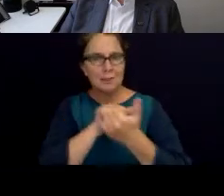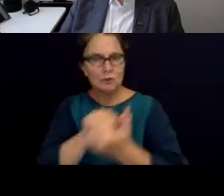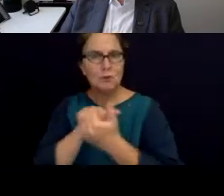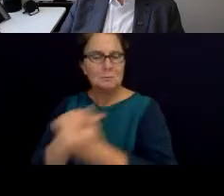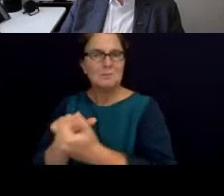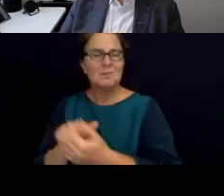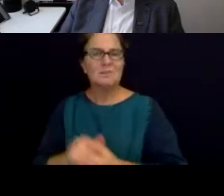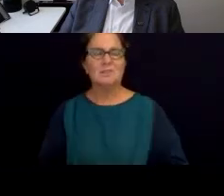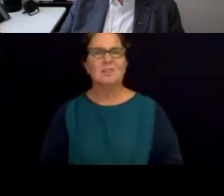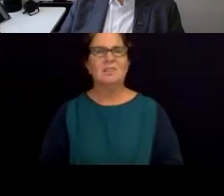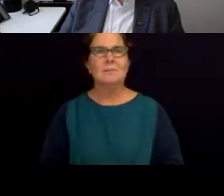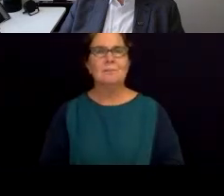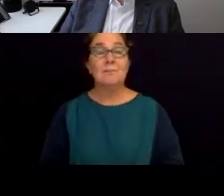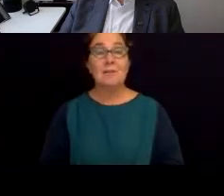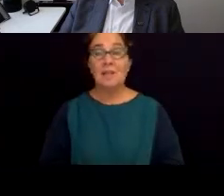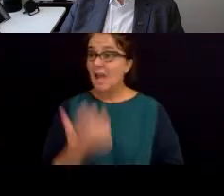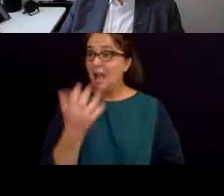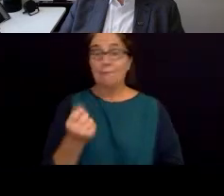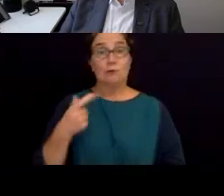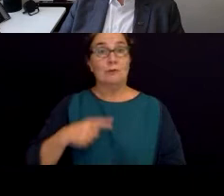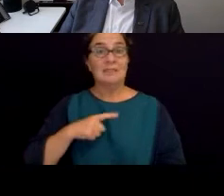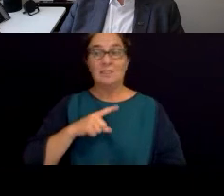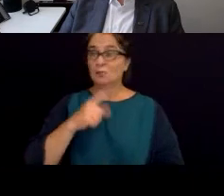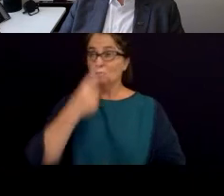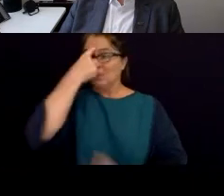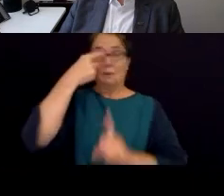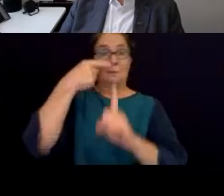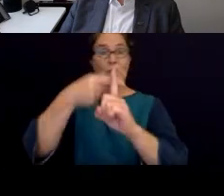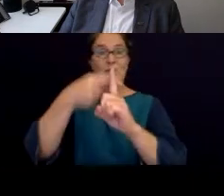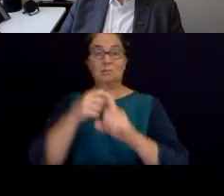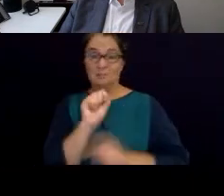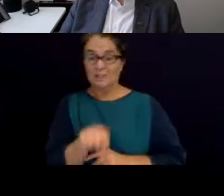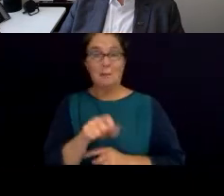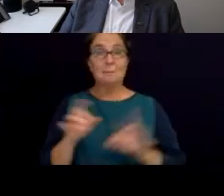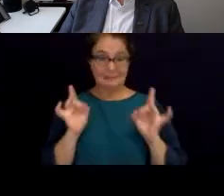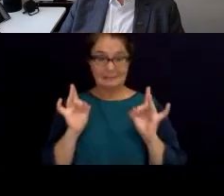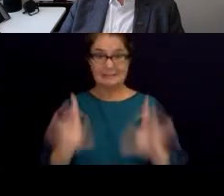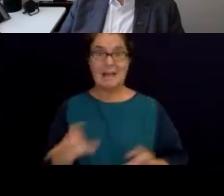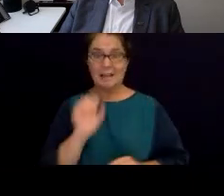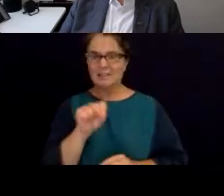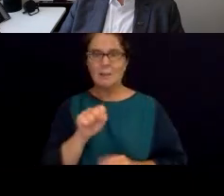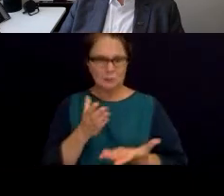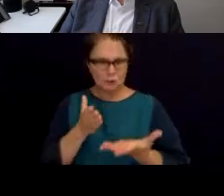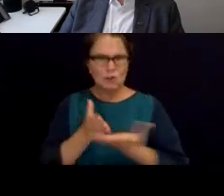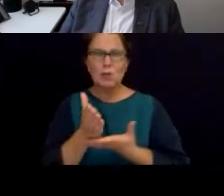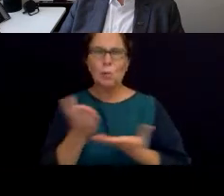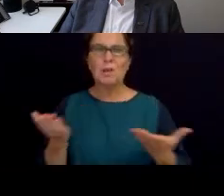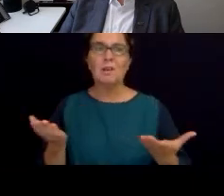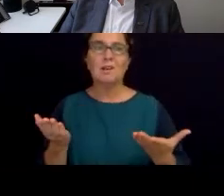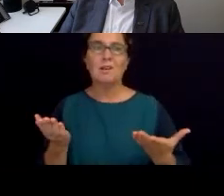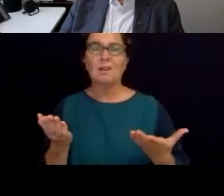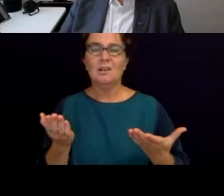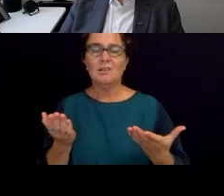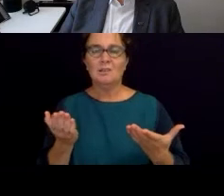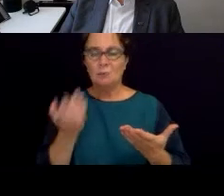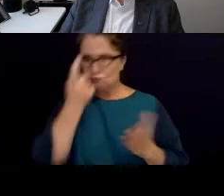reasons to be optimistic that this is a beginning and that this is a genuine beginning of that recognition of